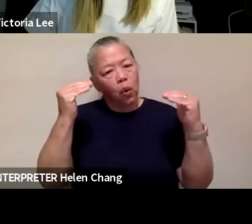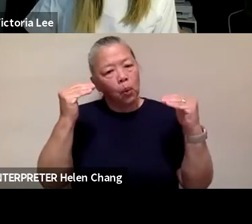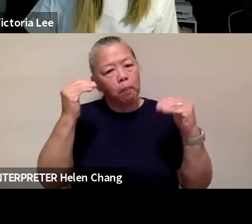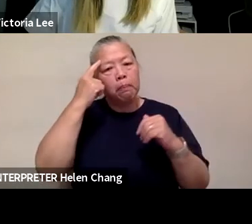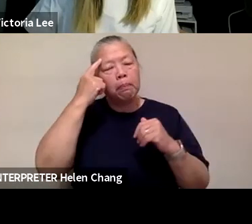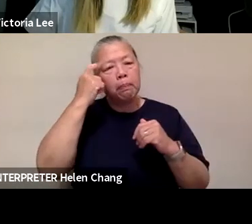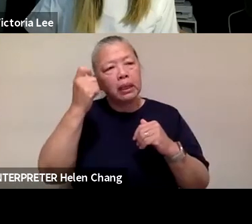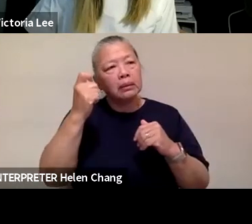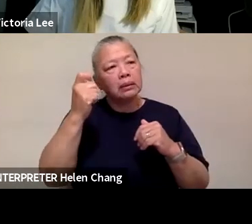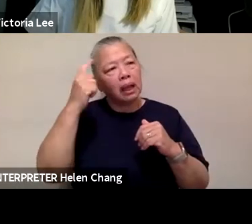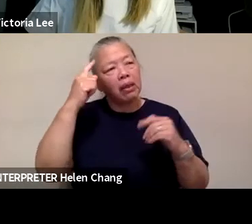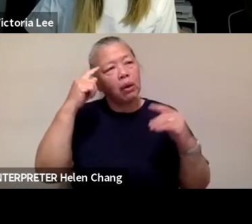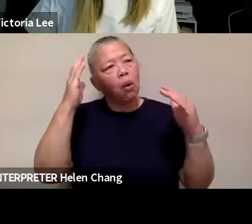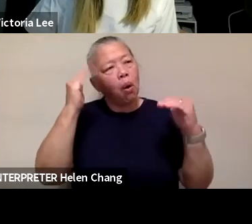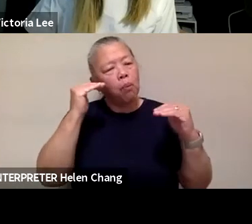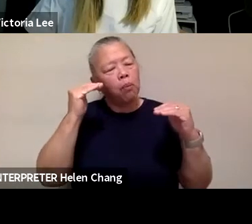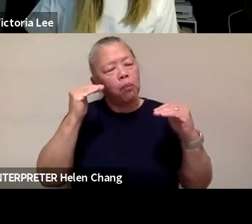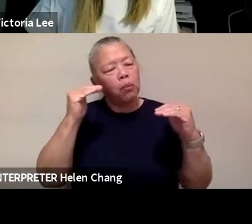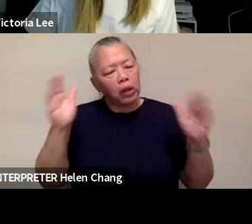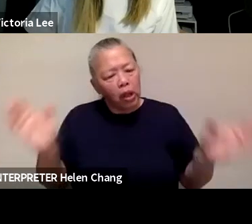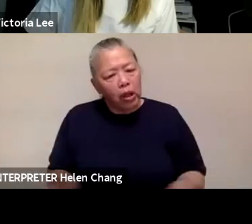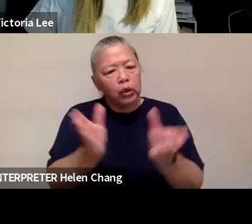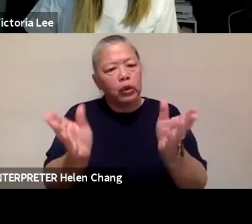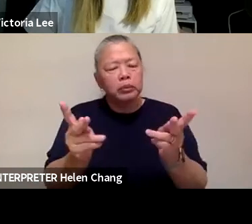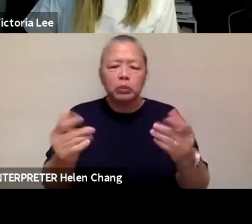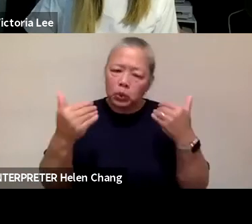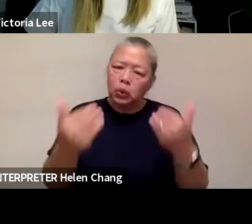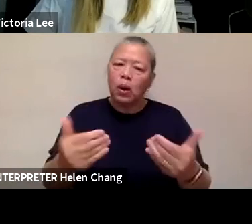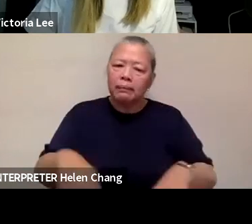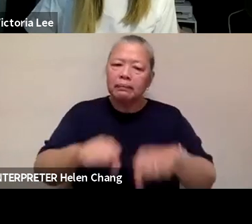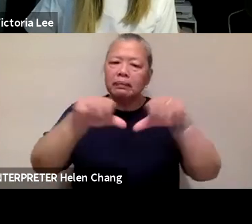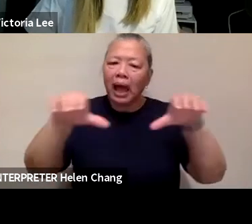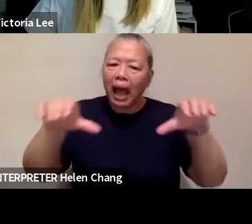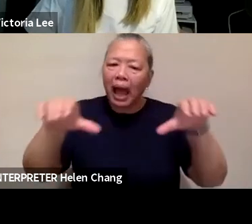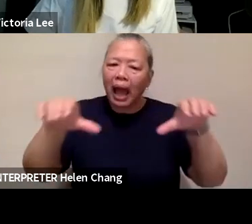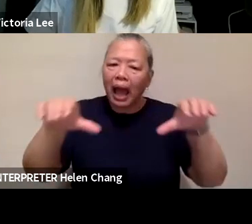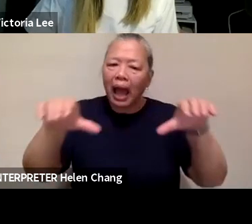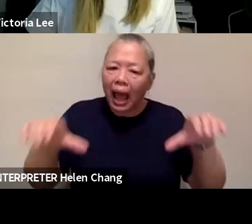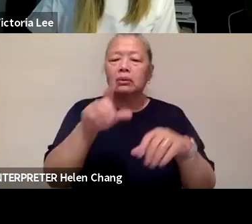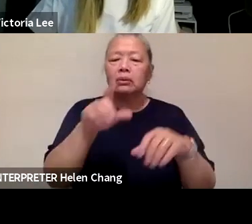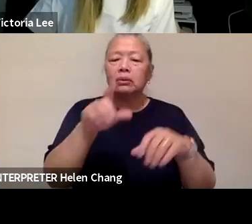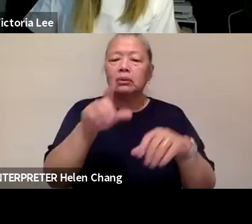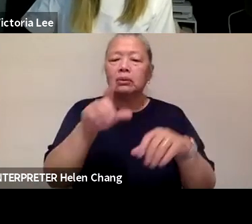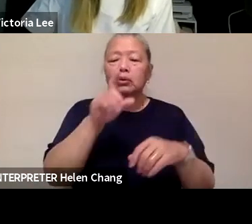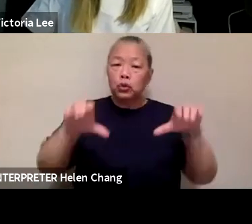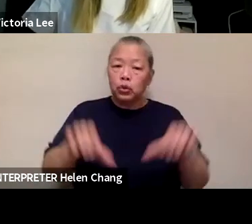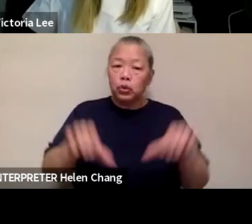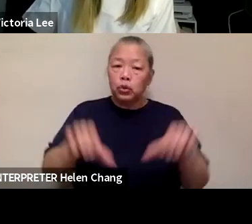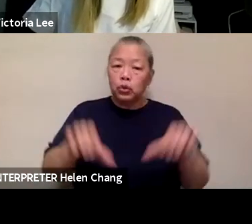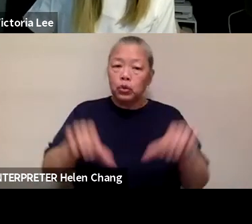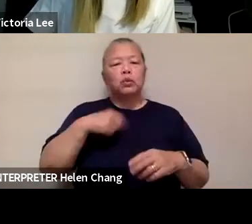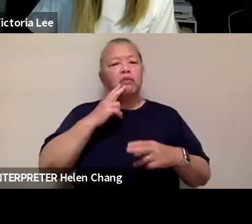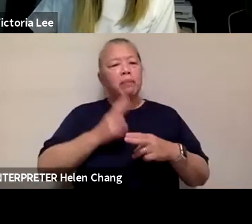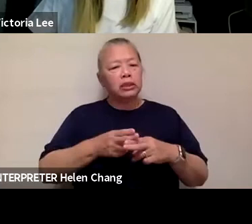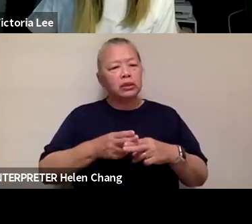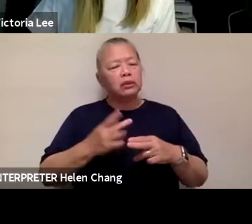the motivation to go to act, right? To do these things that we've been talking about, to be called to action. So